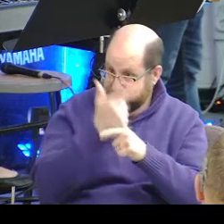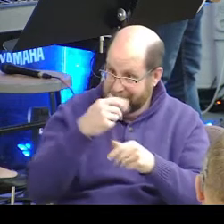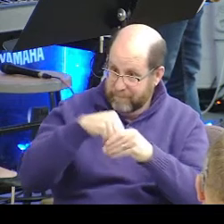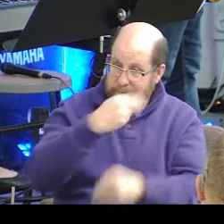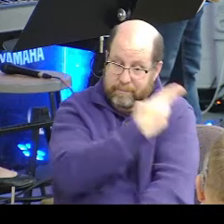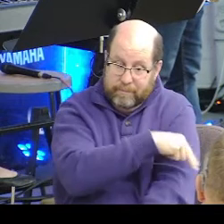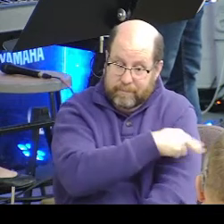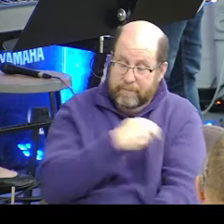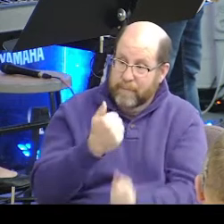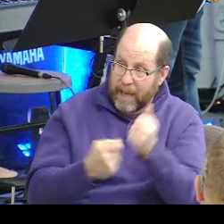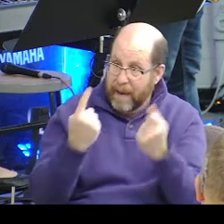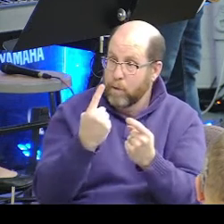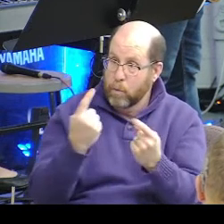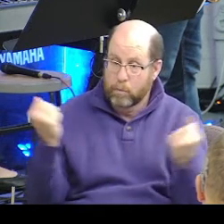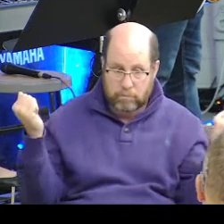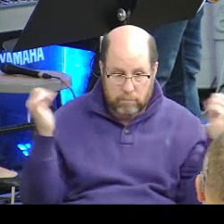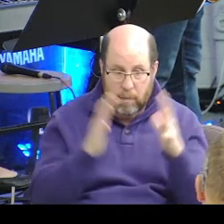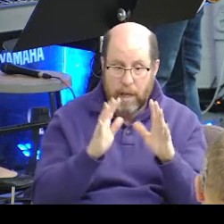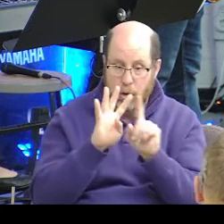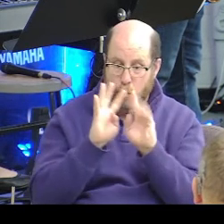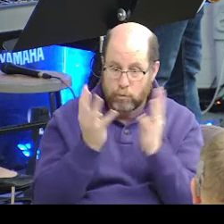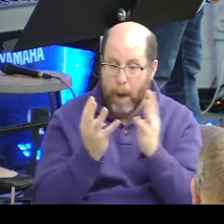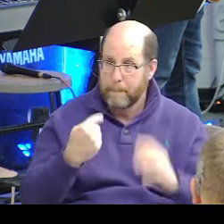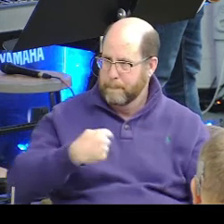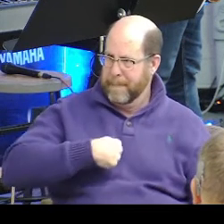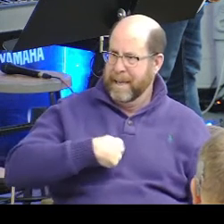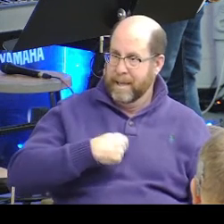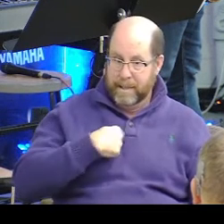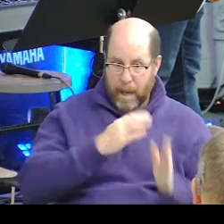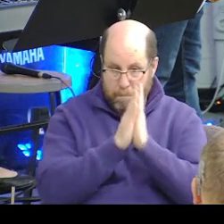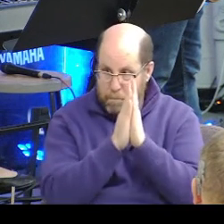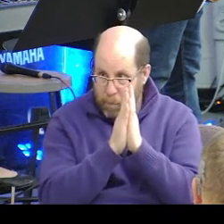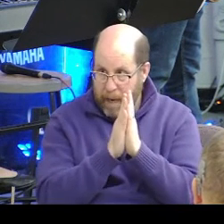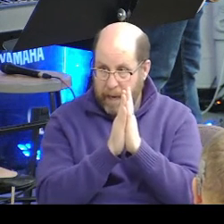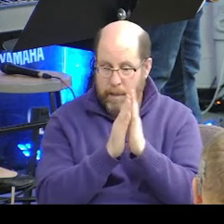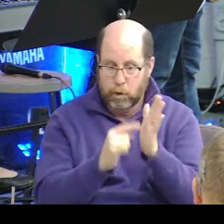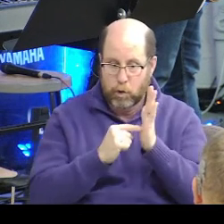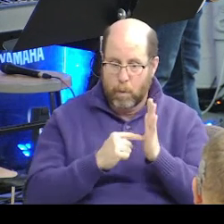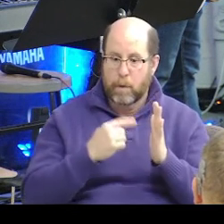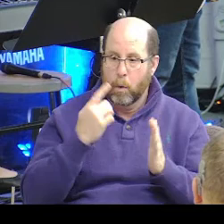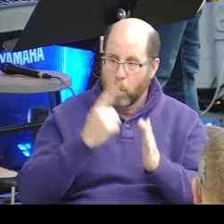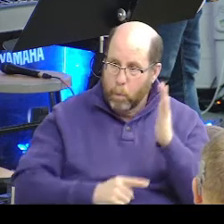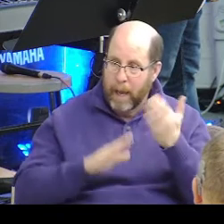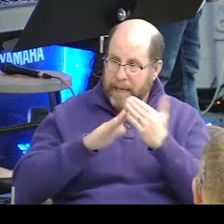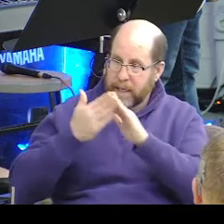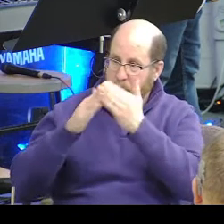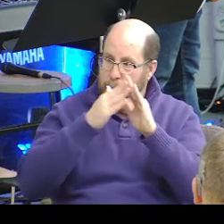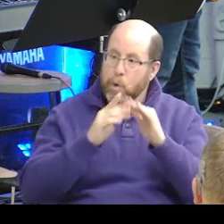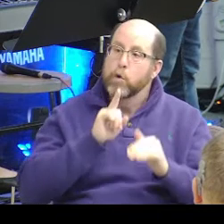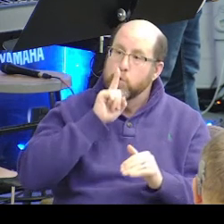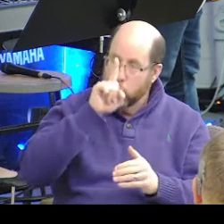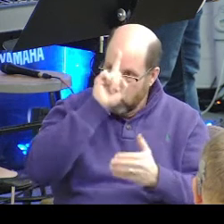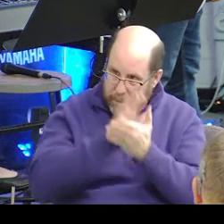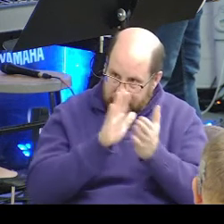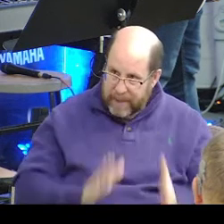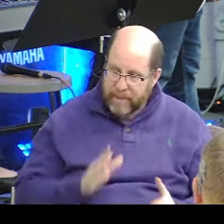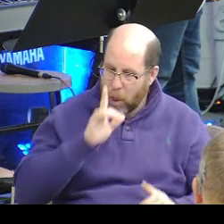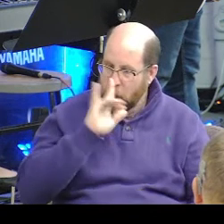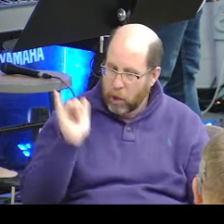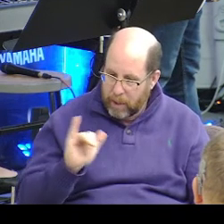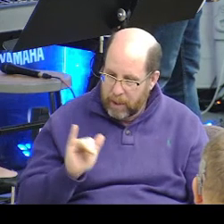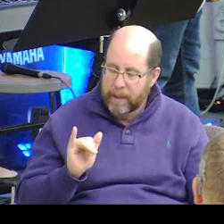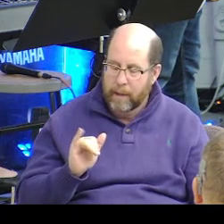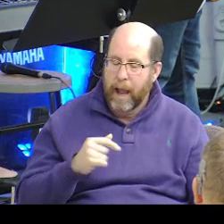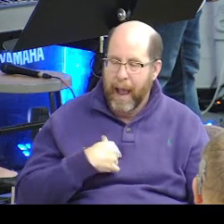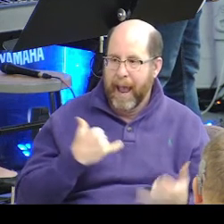hospital, everyone came to surround me while I prayed and showed me what a community of true believers looked like. I now